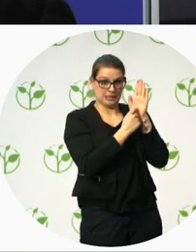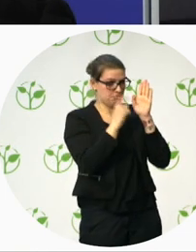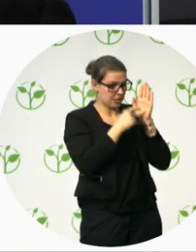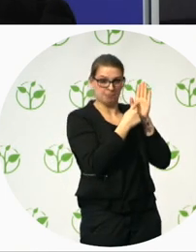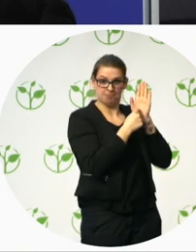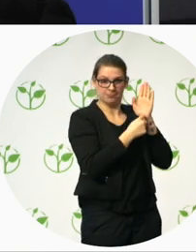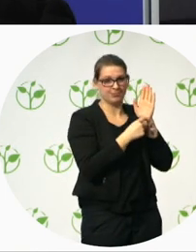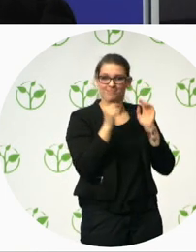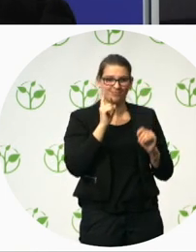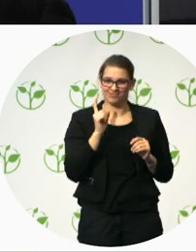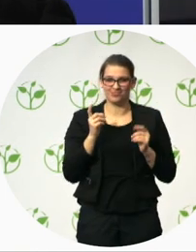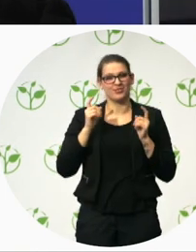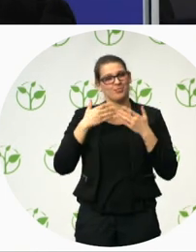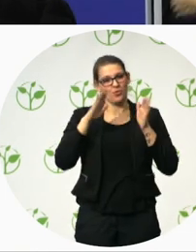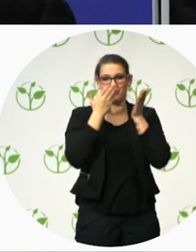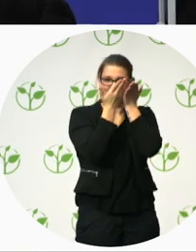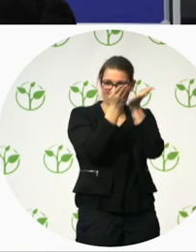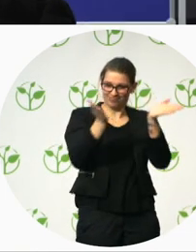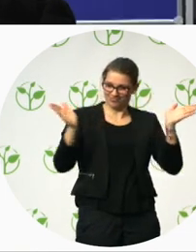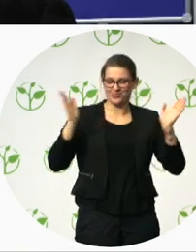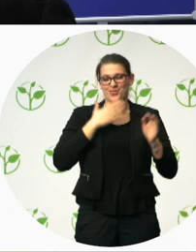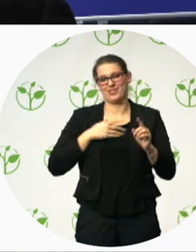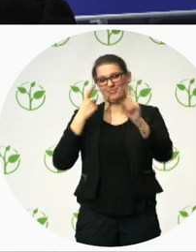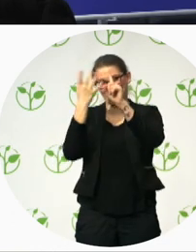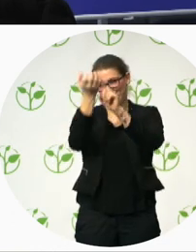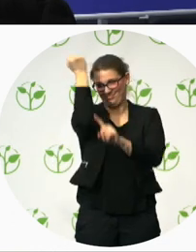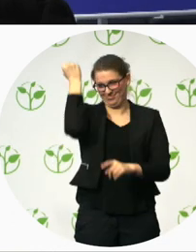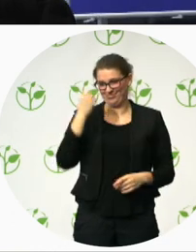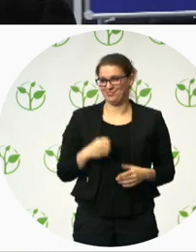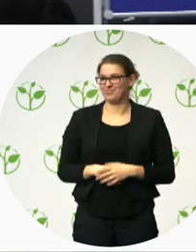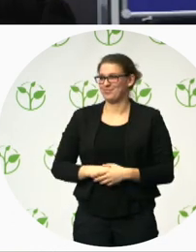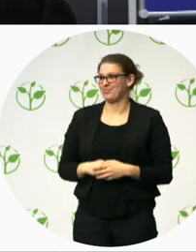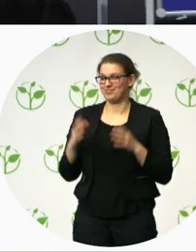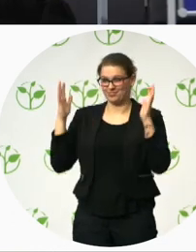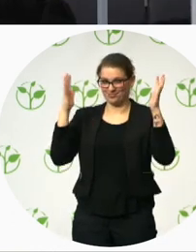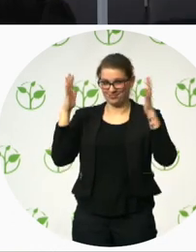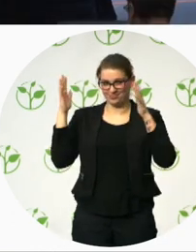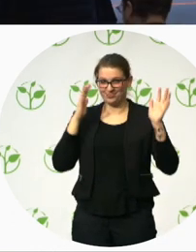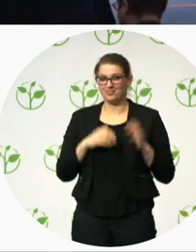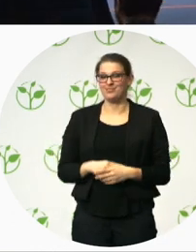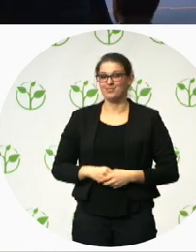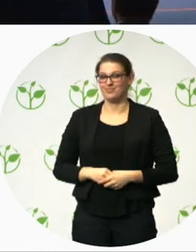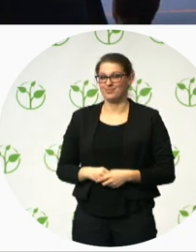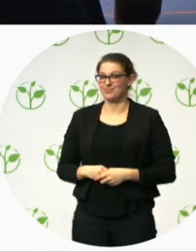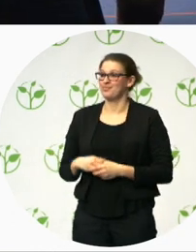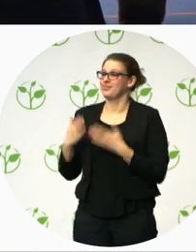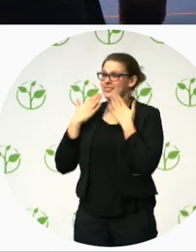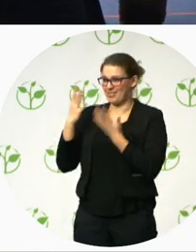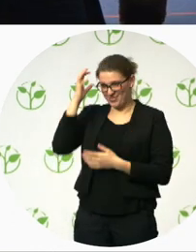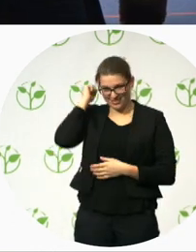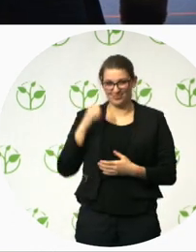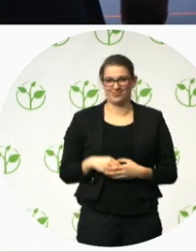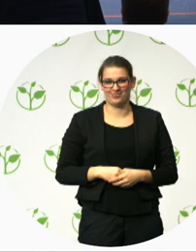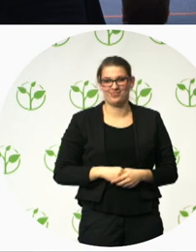Very good. Thank you very much, Petra. Uh, great summary of this morning. Again, just to thank the speakers.